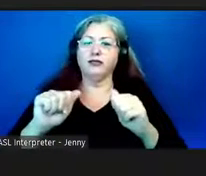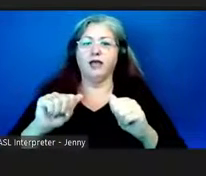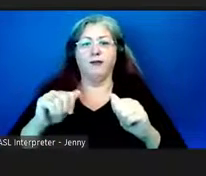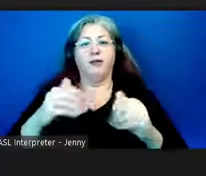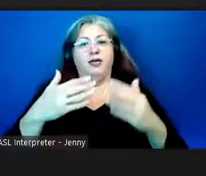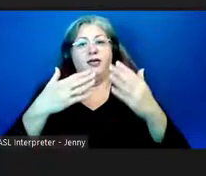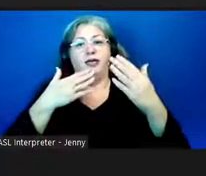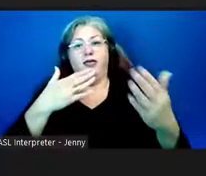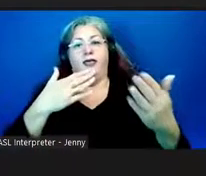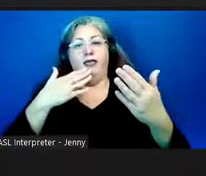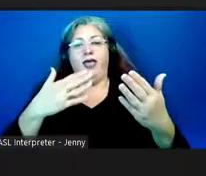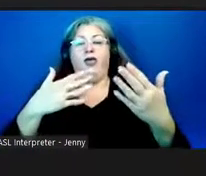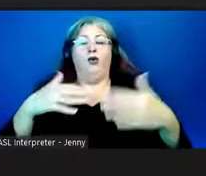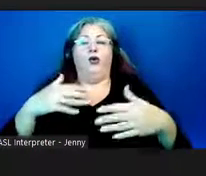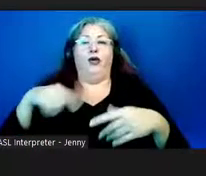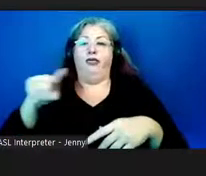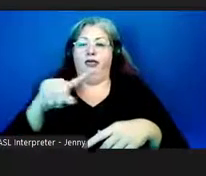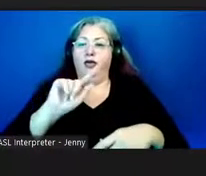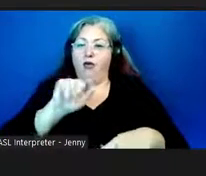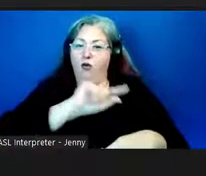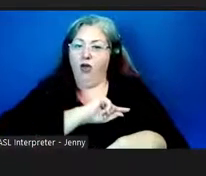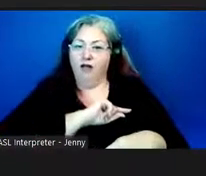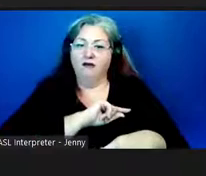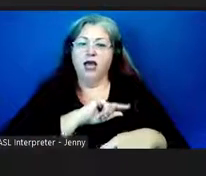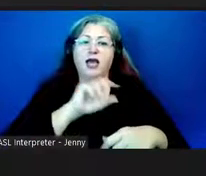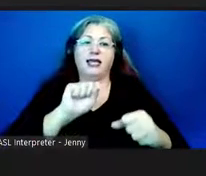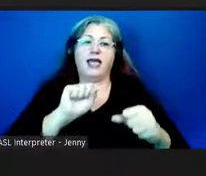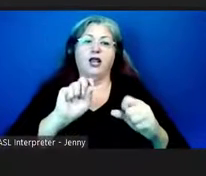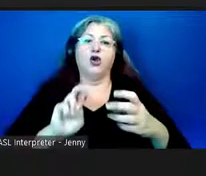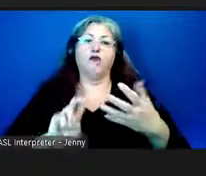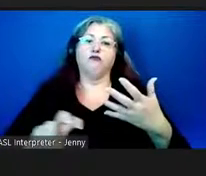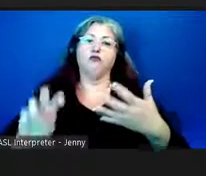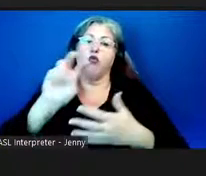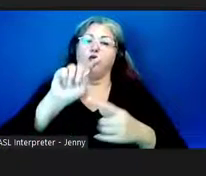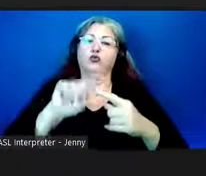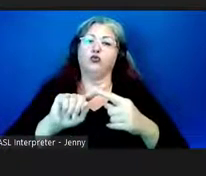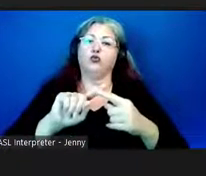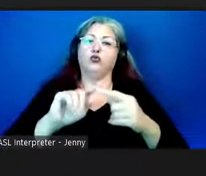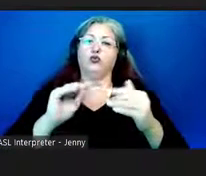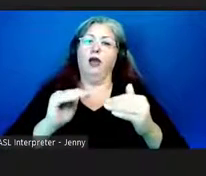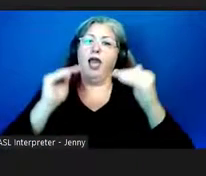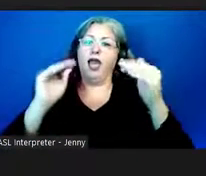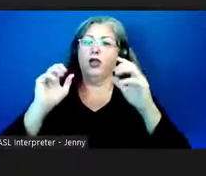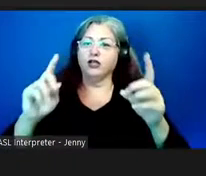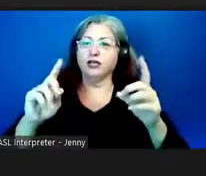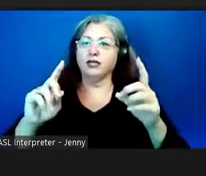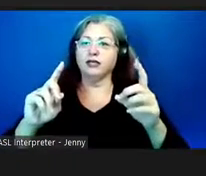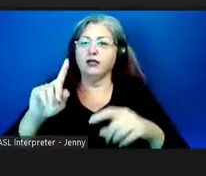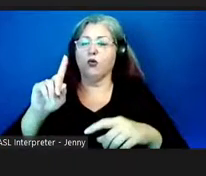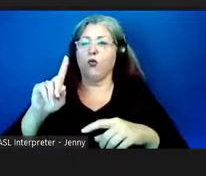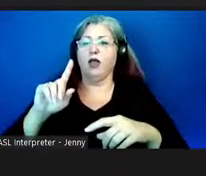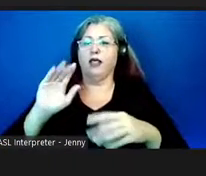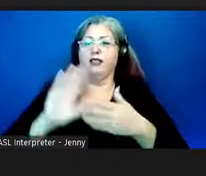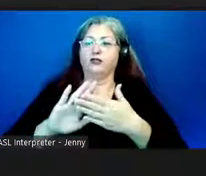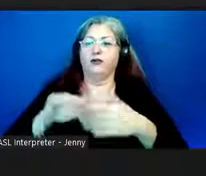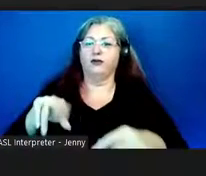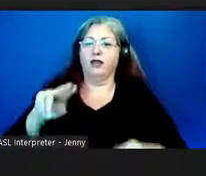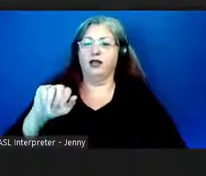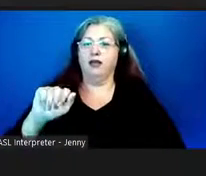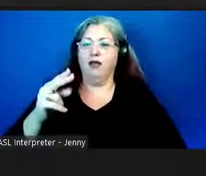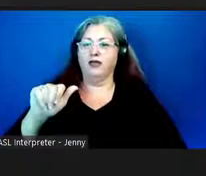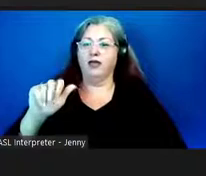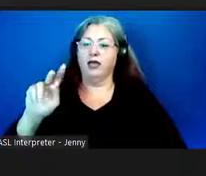they are qualified to go on to tertiary education. One of our school here in Navahee, Oklahoma,